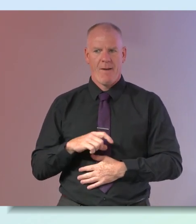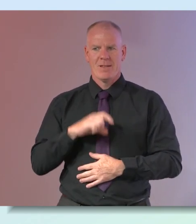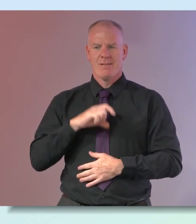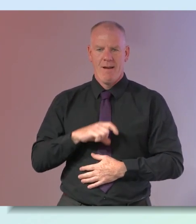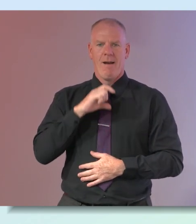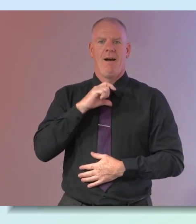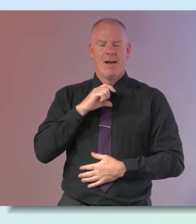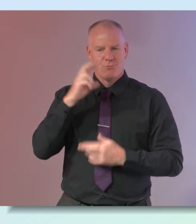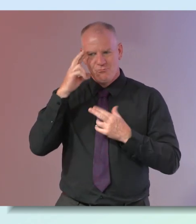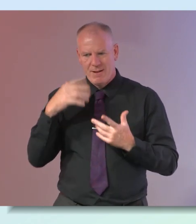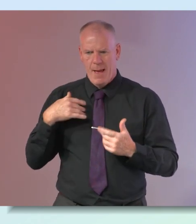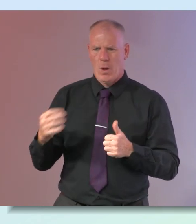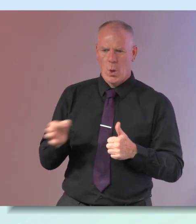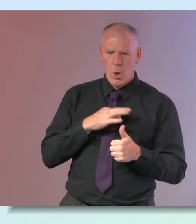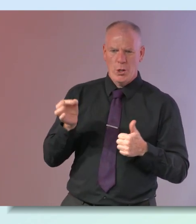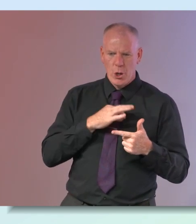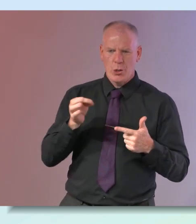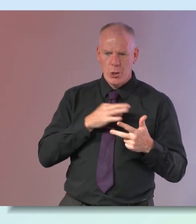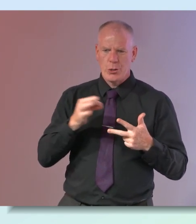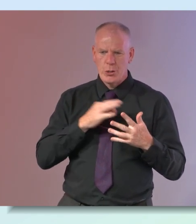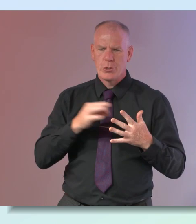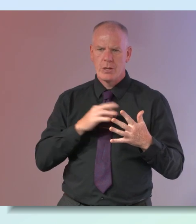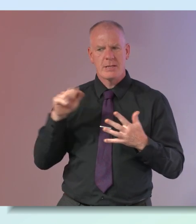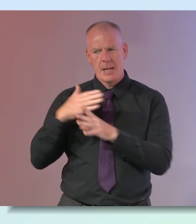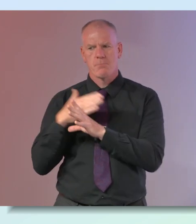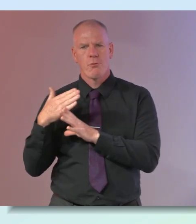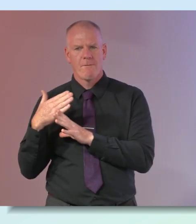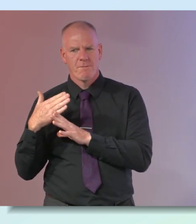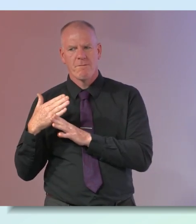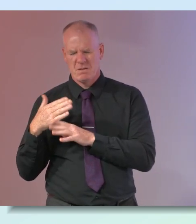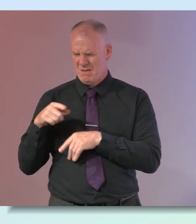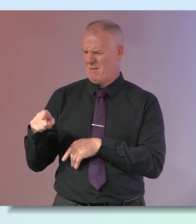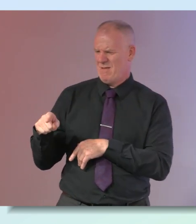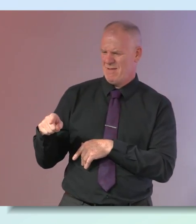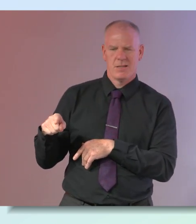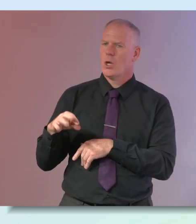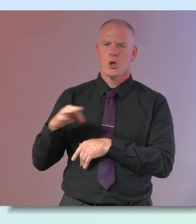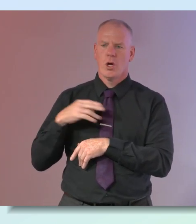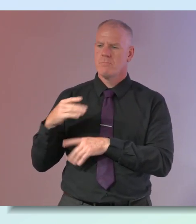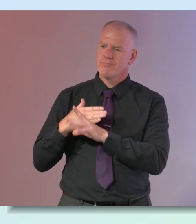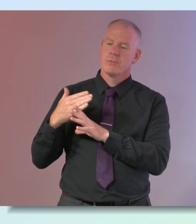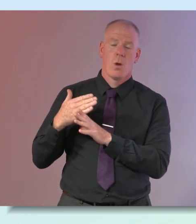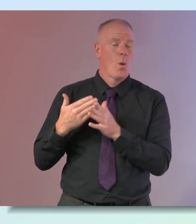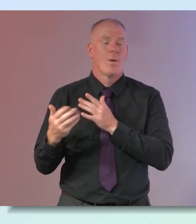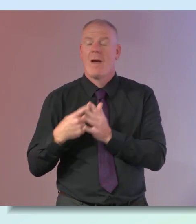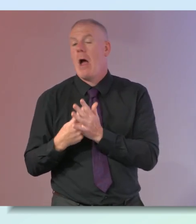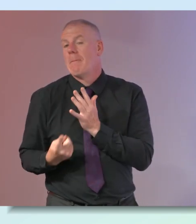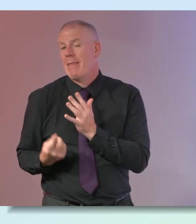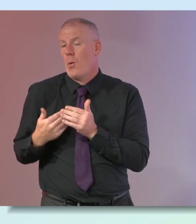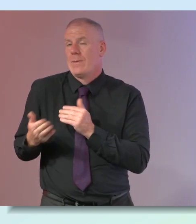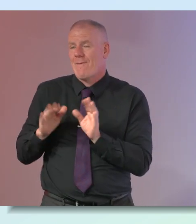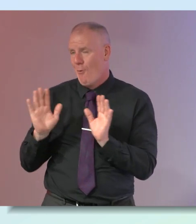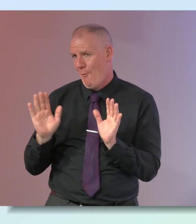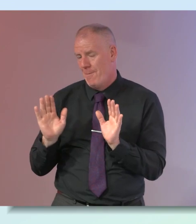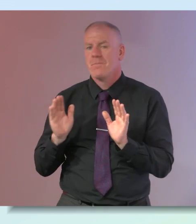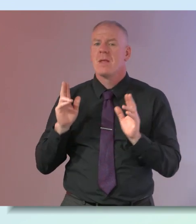recognition of things that we're good at and that we can get better at things that we may have thought of ourselves it's not but that's arithmetic or anything else yeah you know